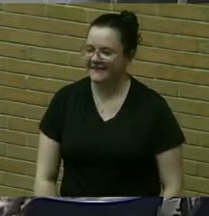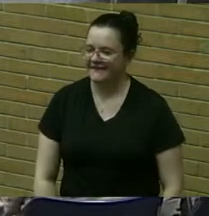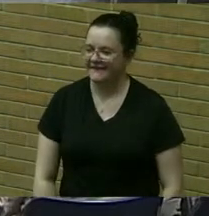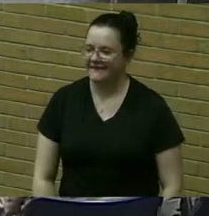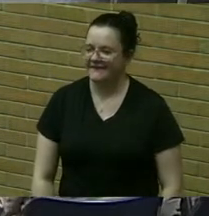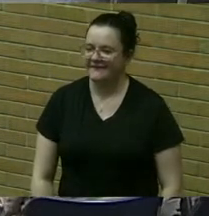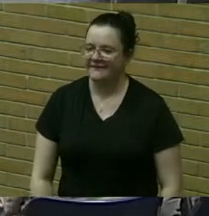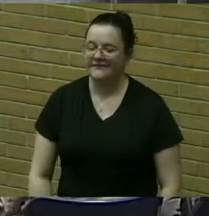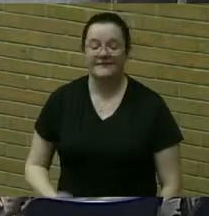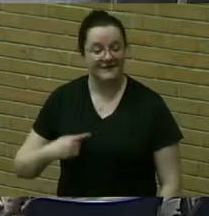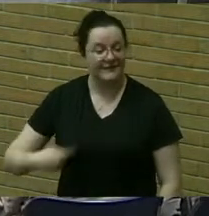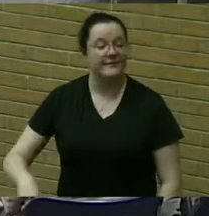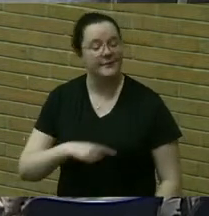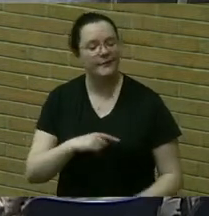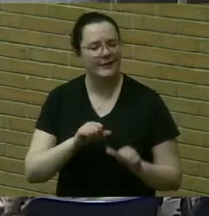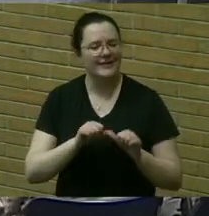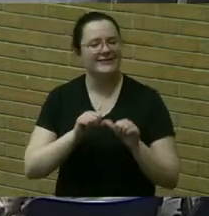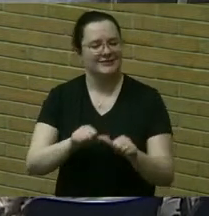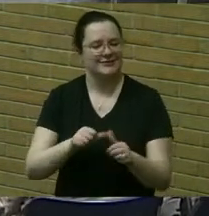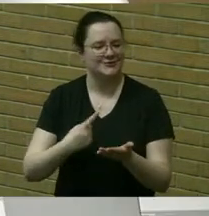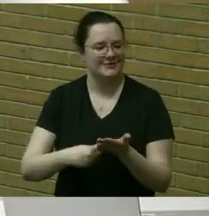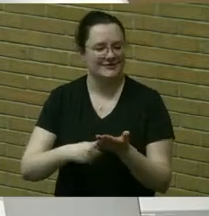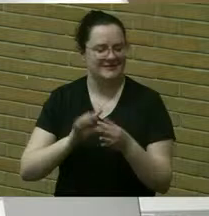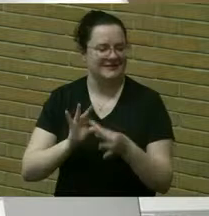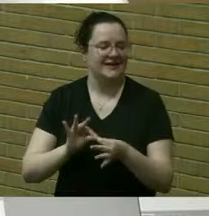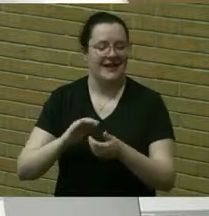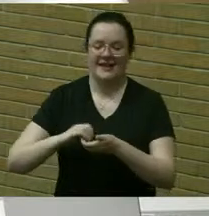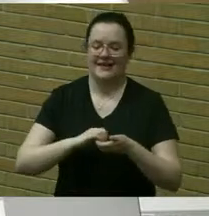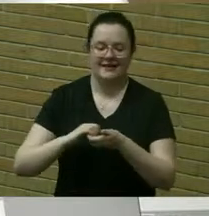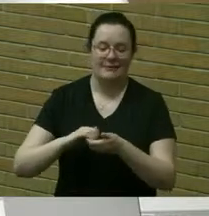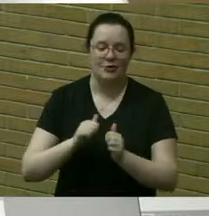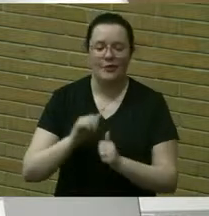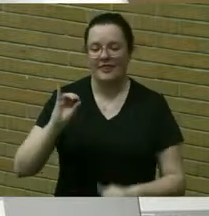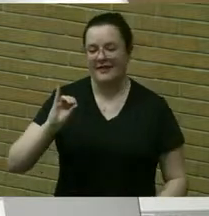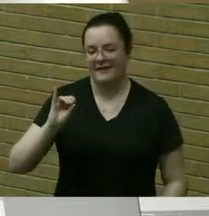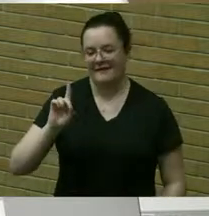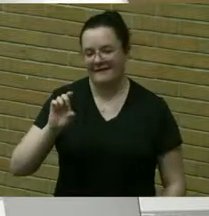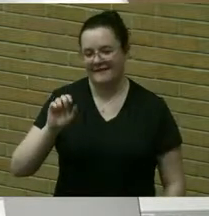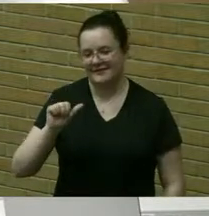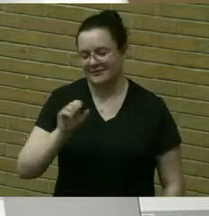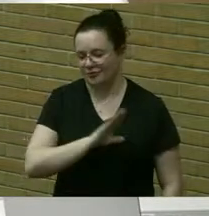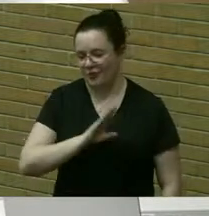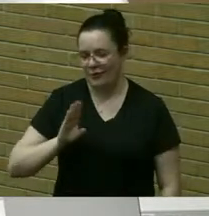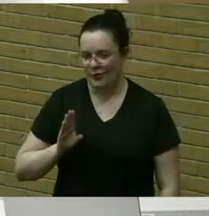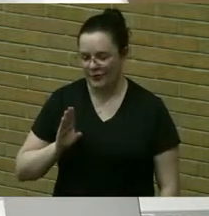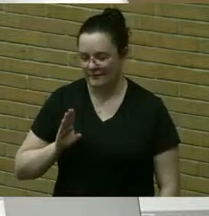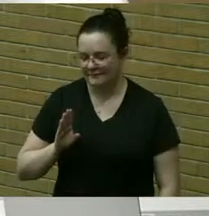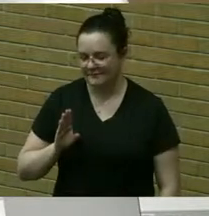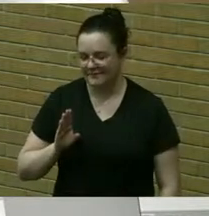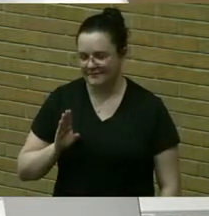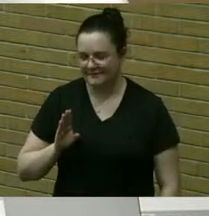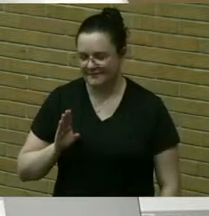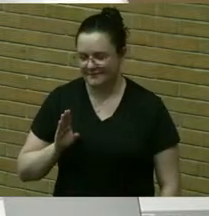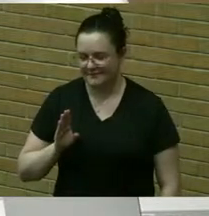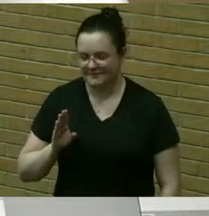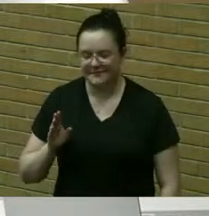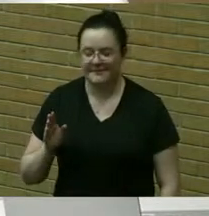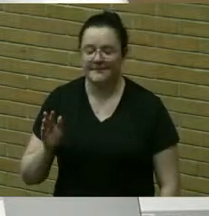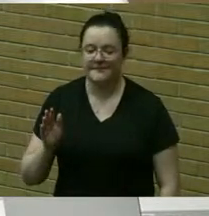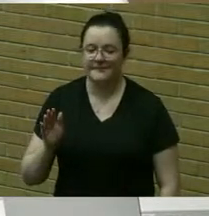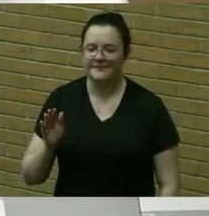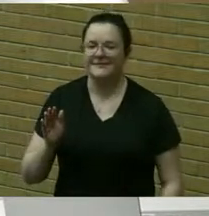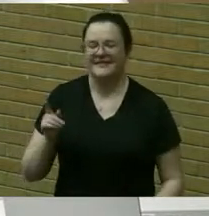we are continuing the discussion regarding collaboration with the idea board and um and having more